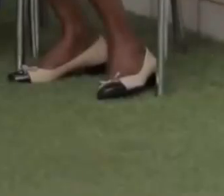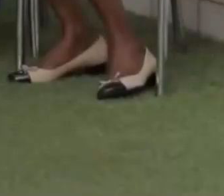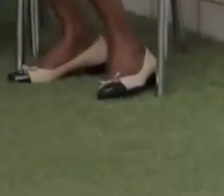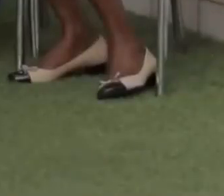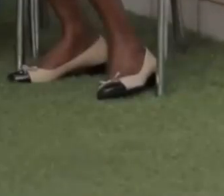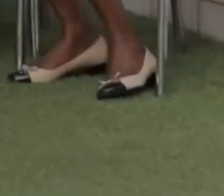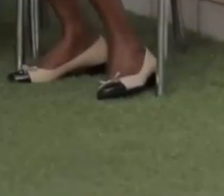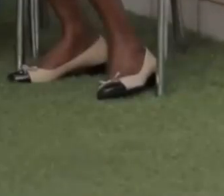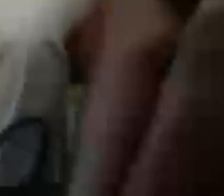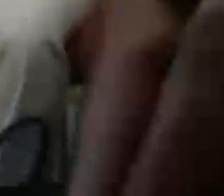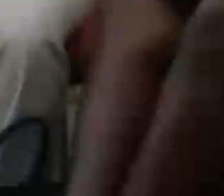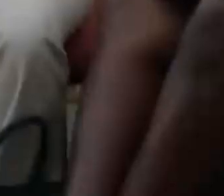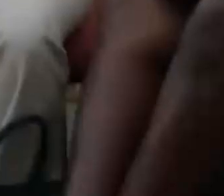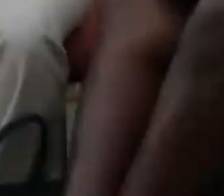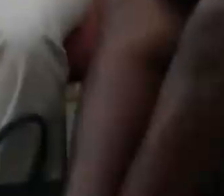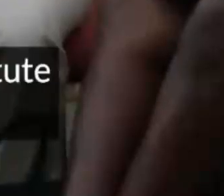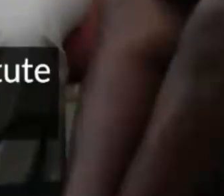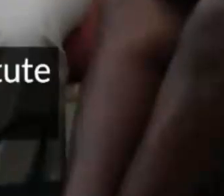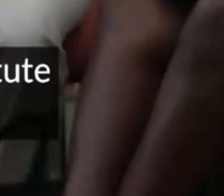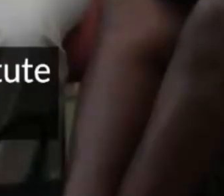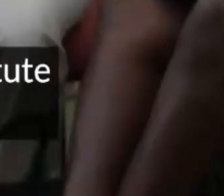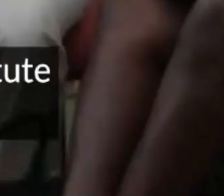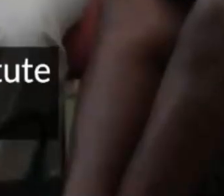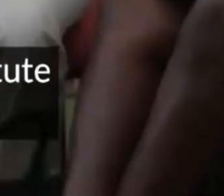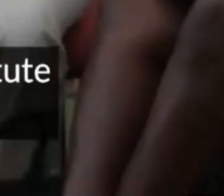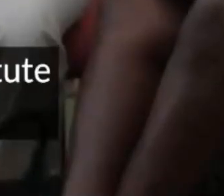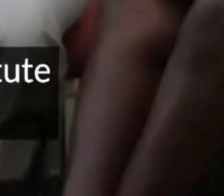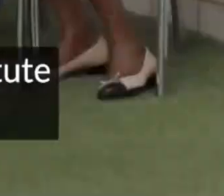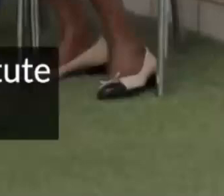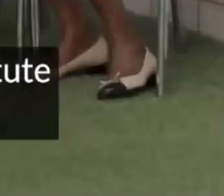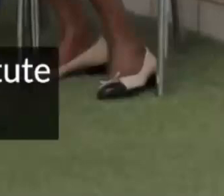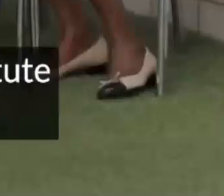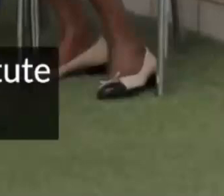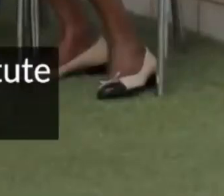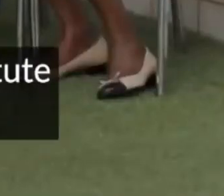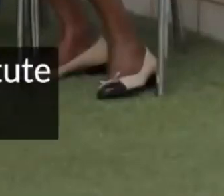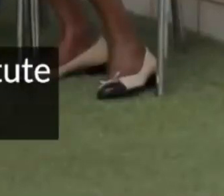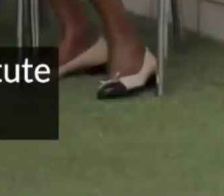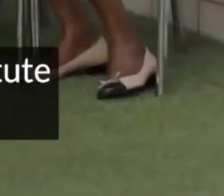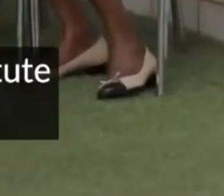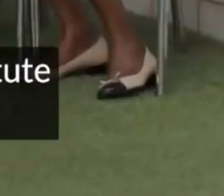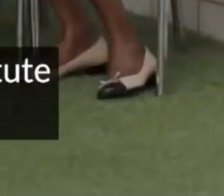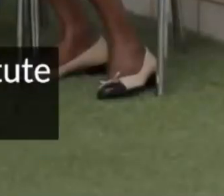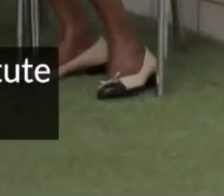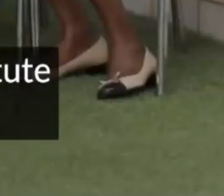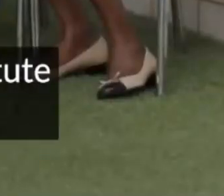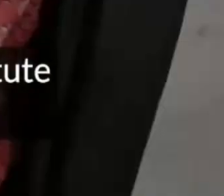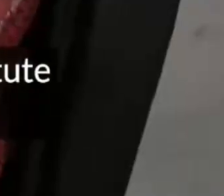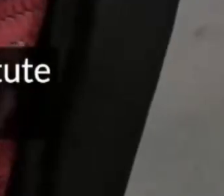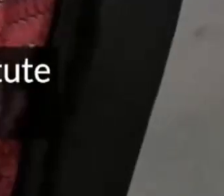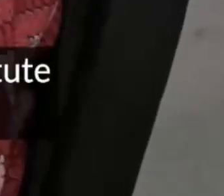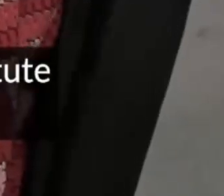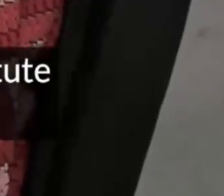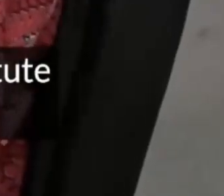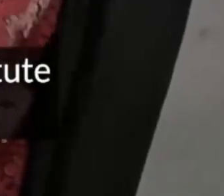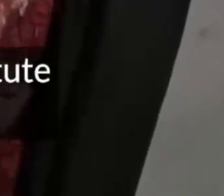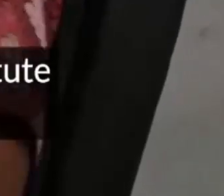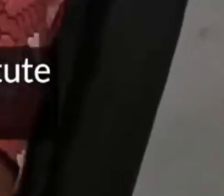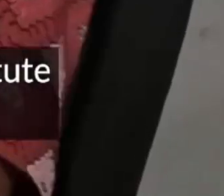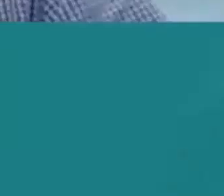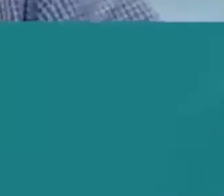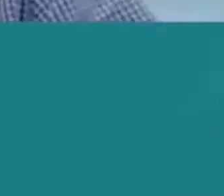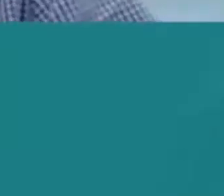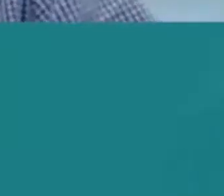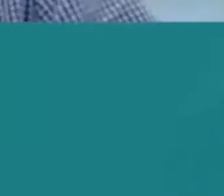approach to mentoring job seekers through hr practitioners and the chartered institute of personnel management in